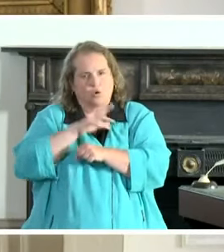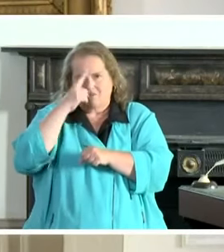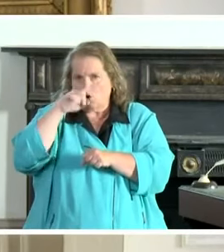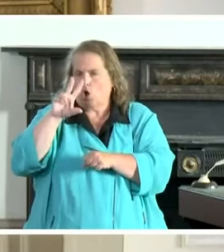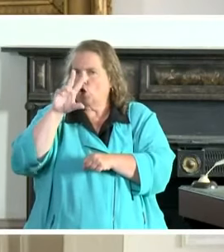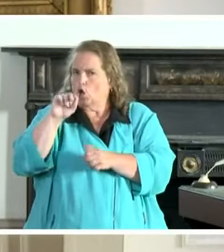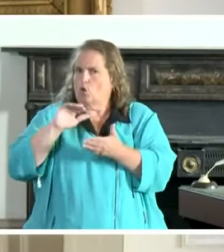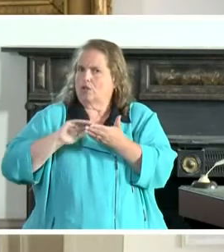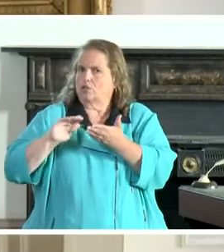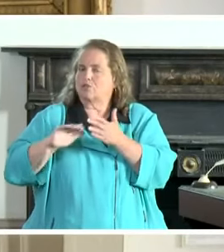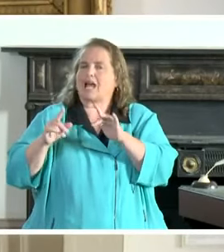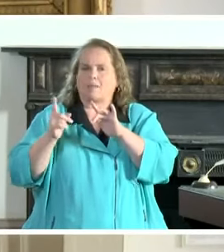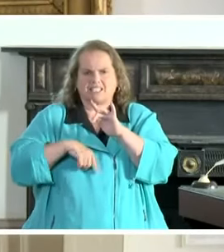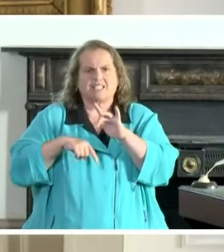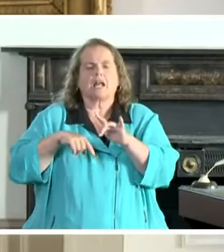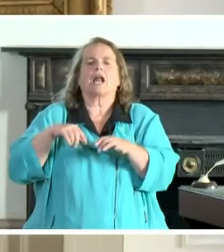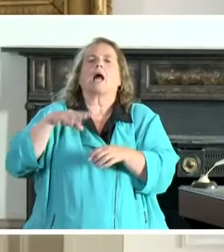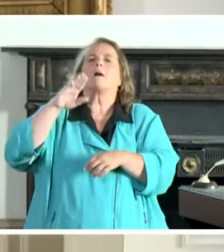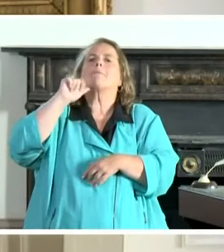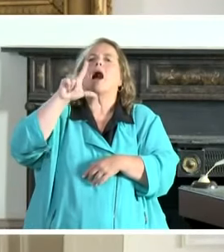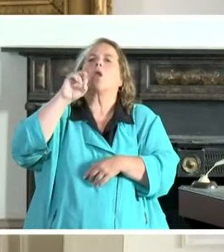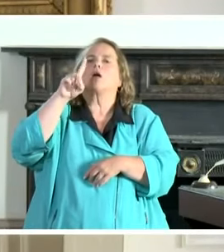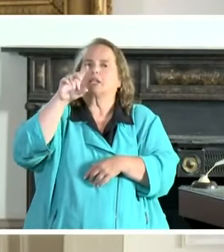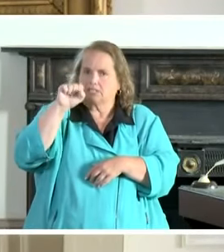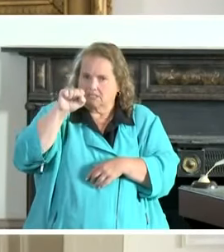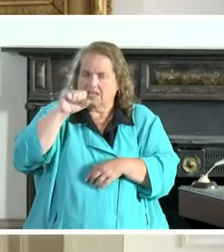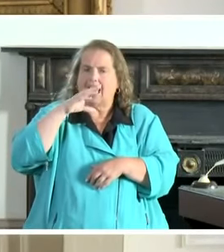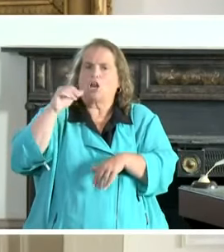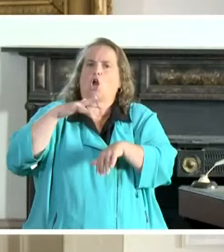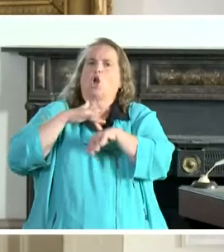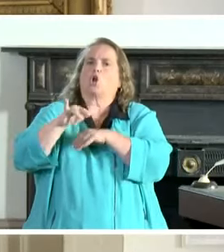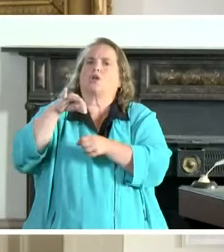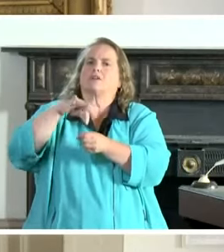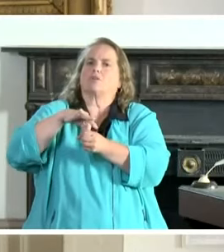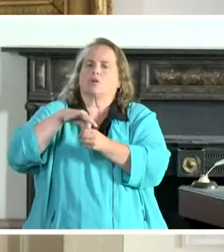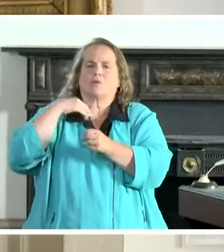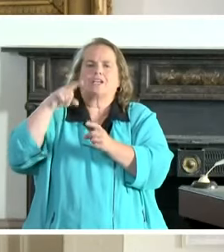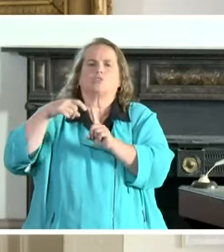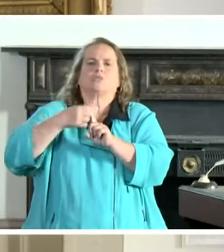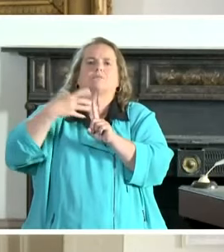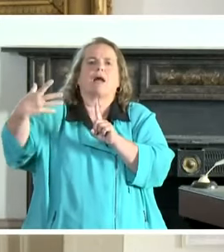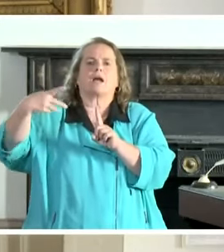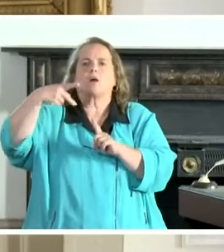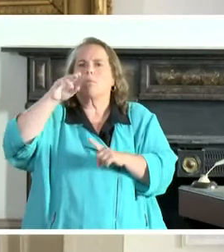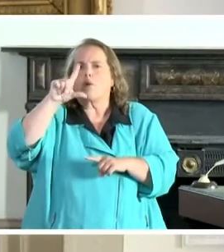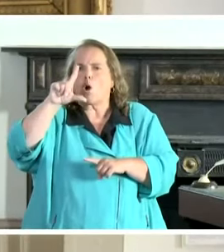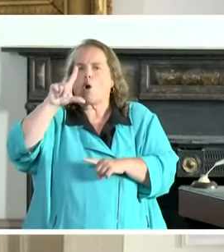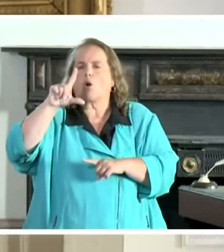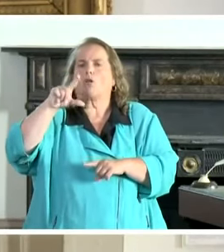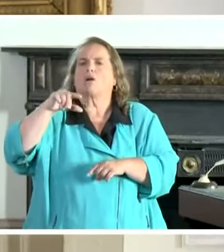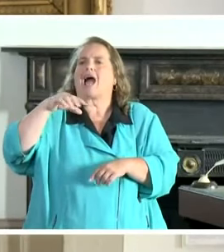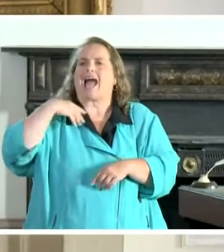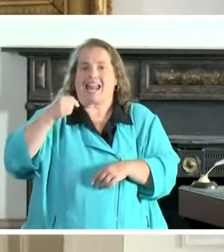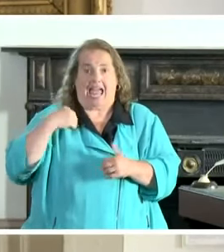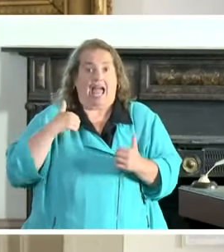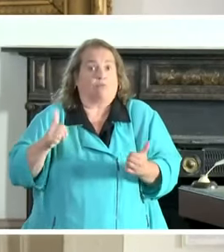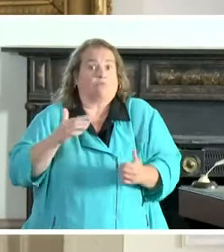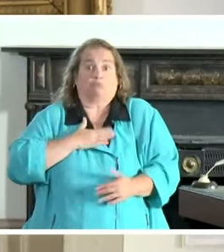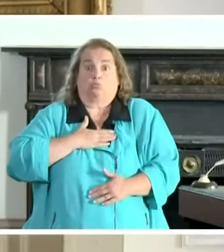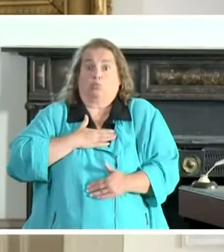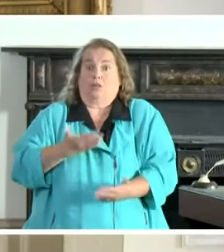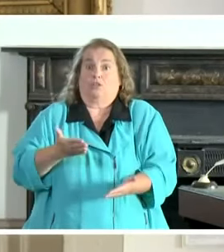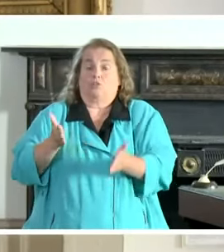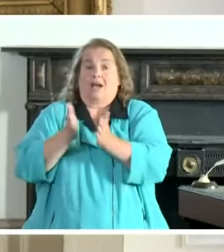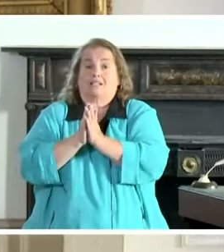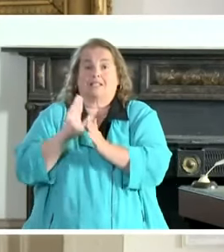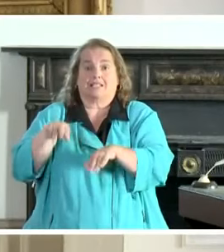absentee ballots. I'm fully for the early voting. We need to expand polling locations and I'm willing to ask the National Guard again to help with that. Now let's